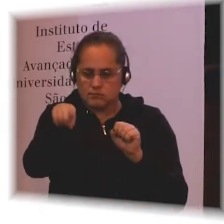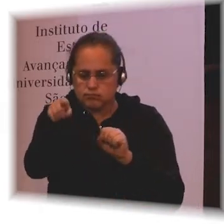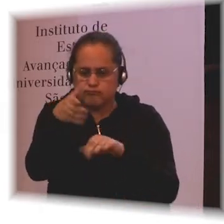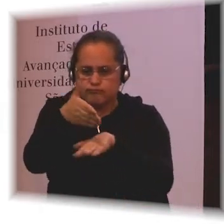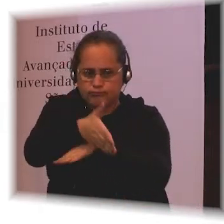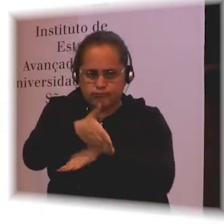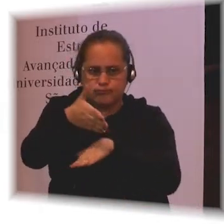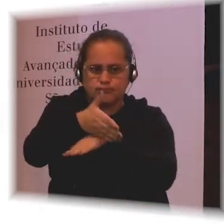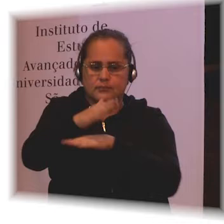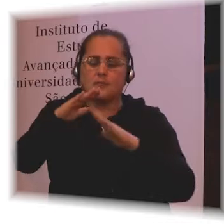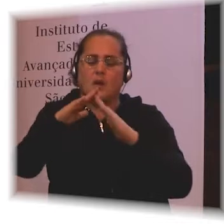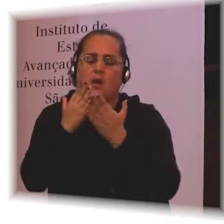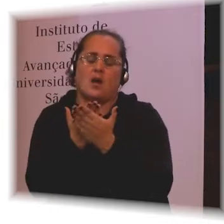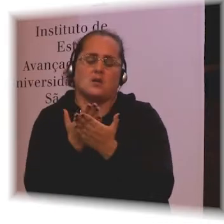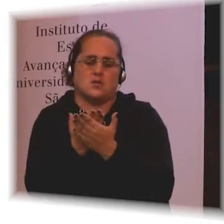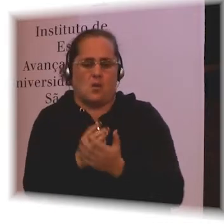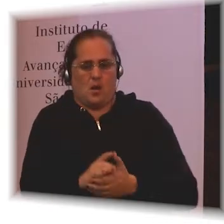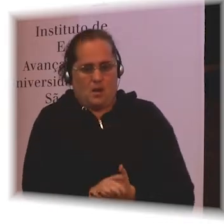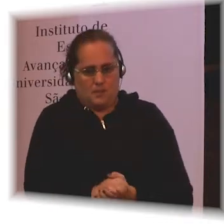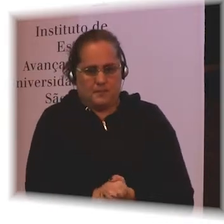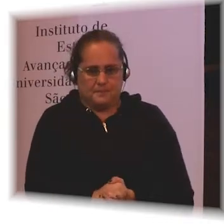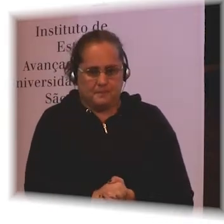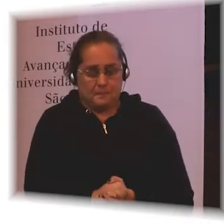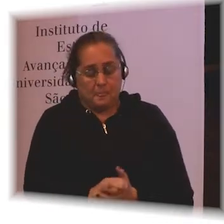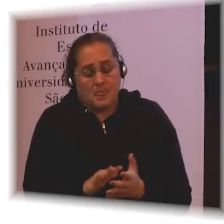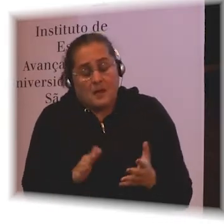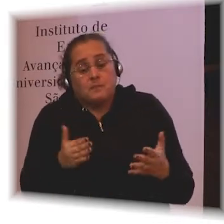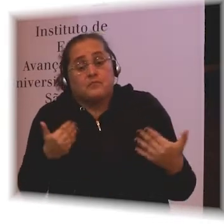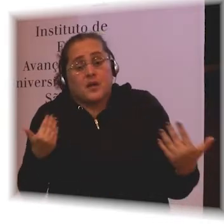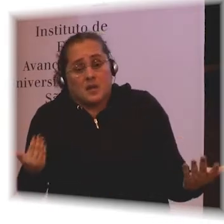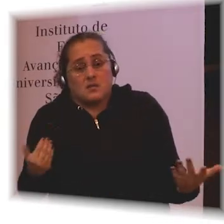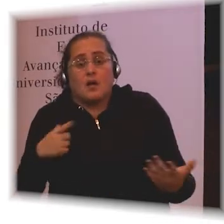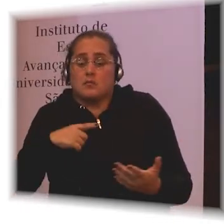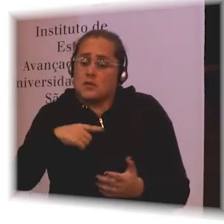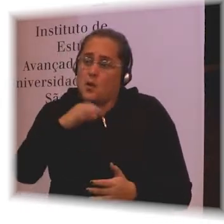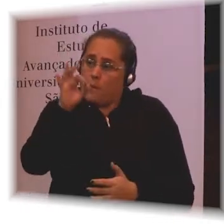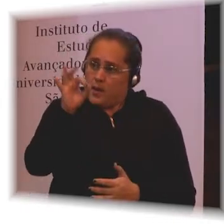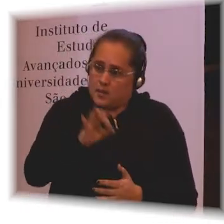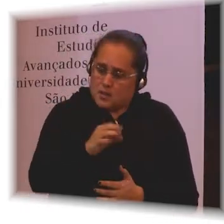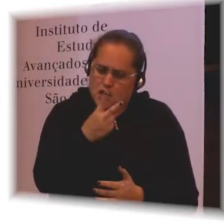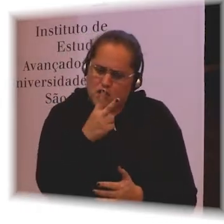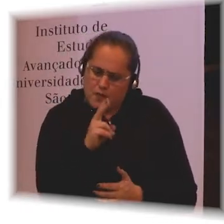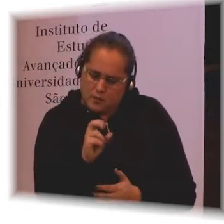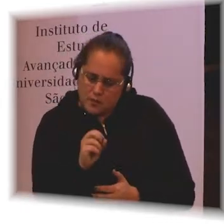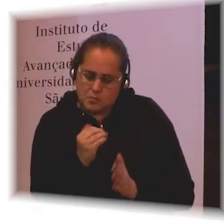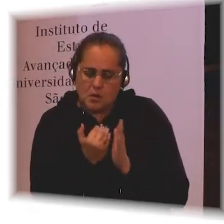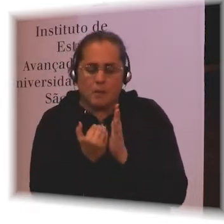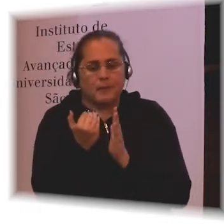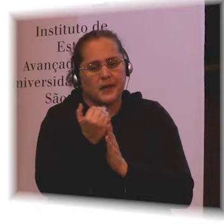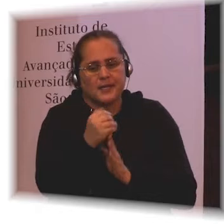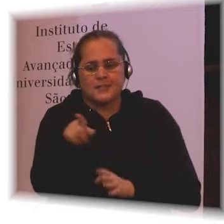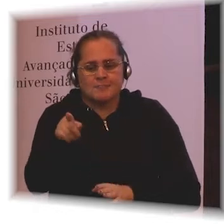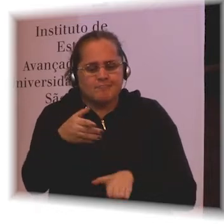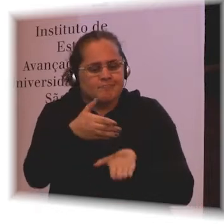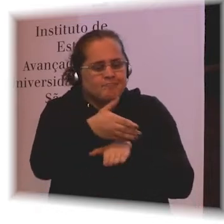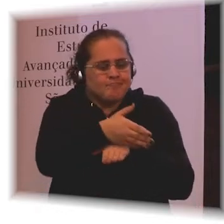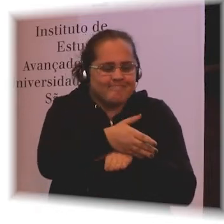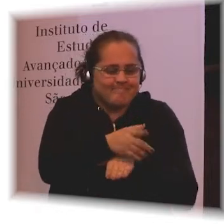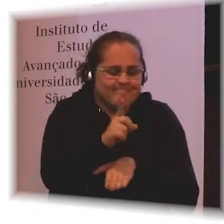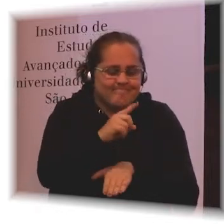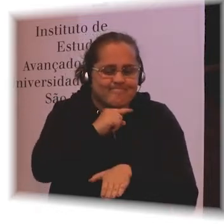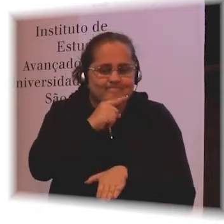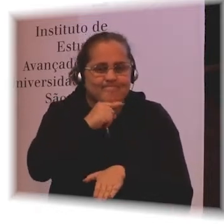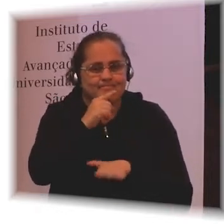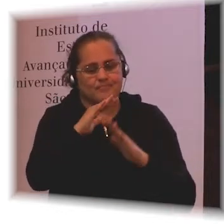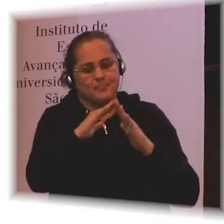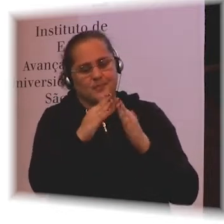20 times higher odds of not going to school, the children with disabilities, the girls with disabilities. And with the boys it was an odds of